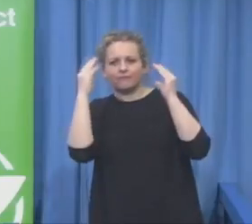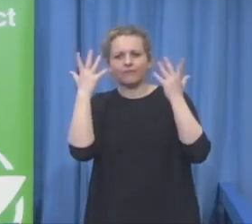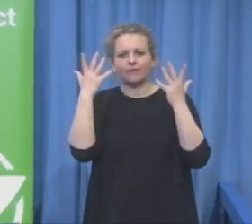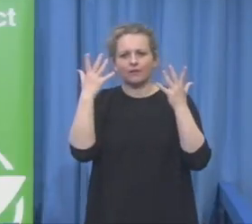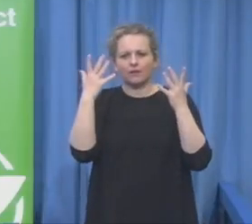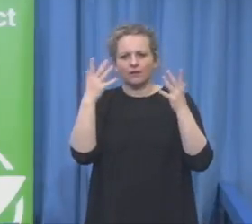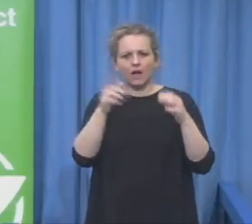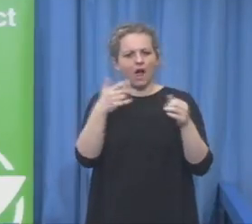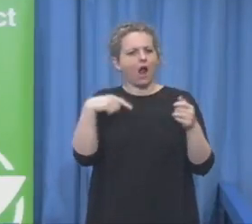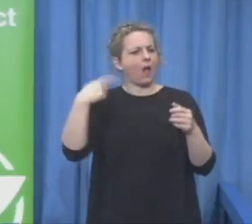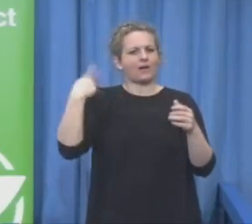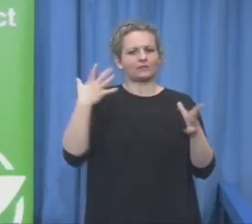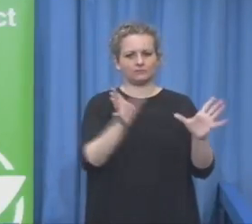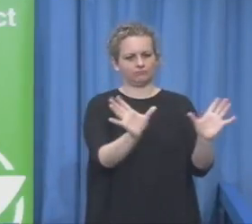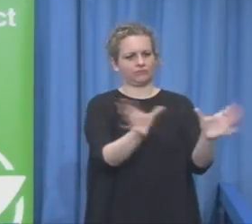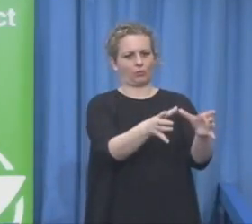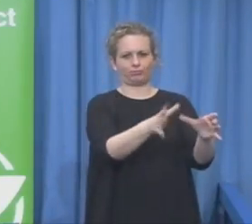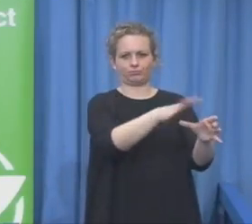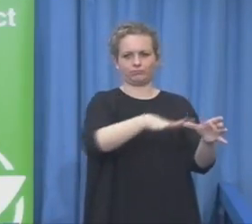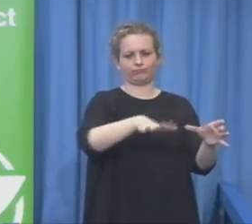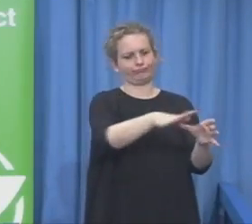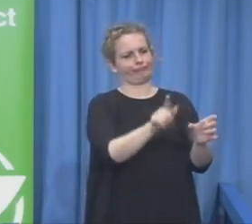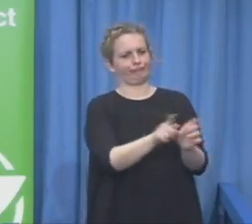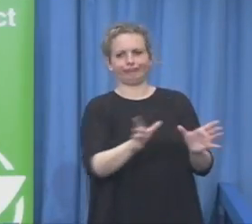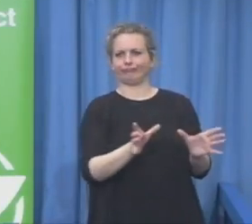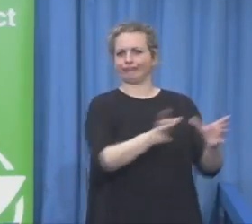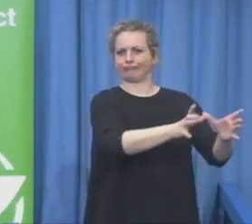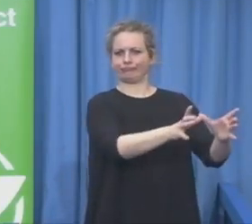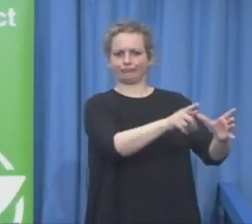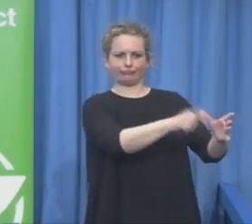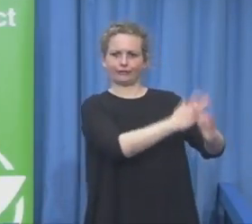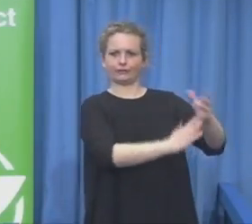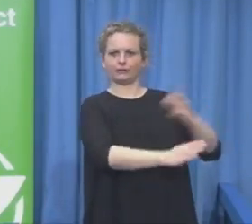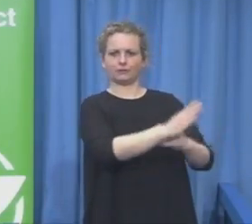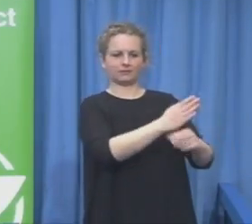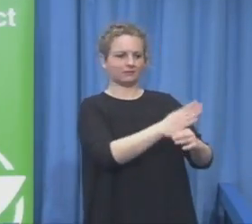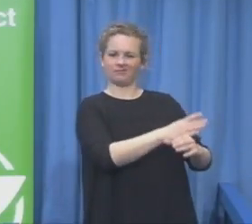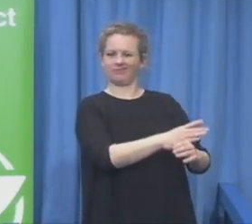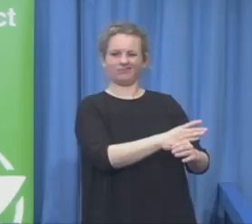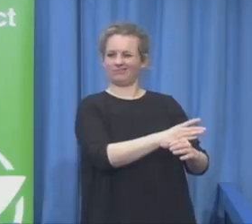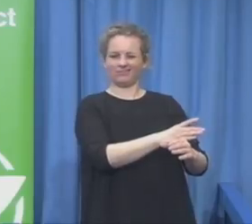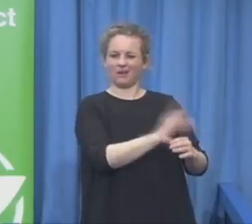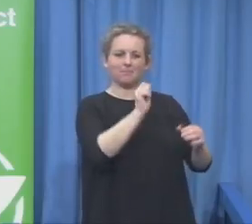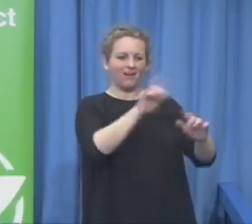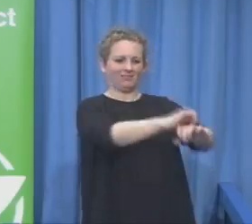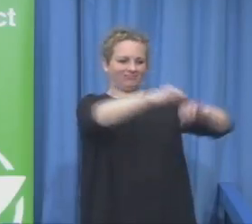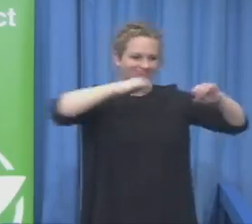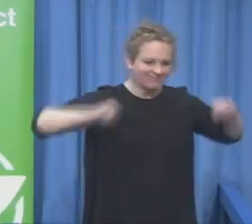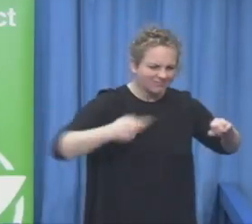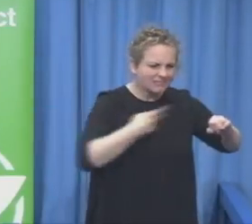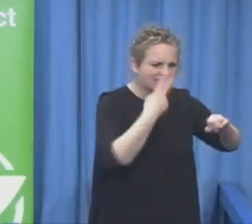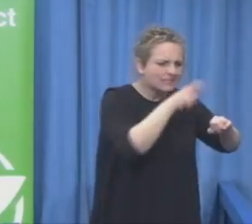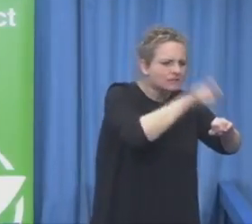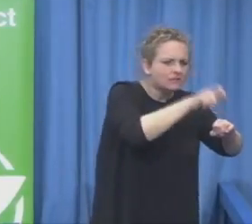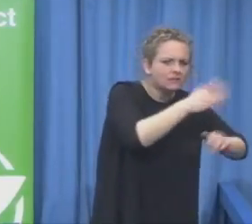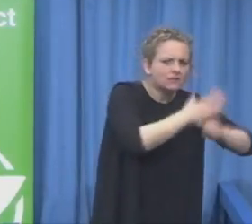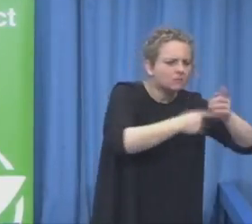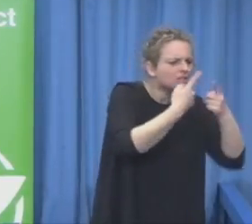is to see the individuals. Because we all are individuals. We all have very individual